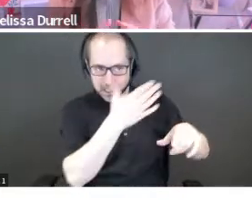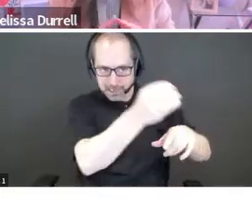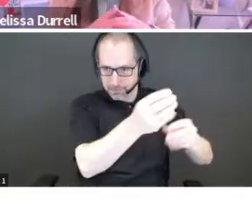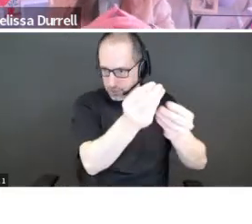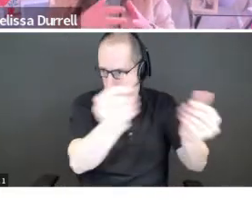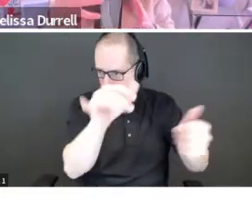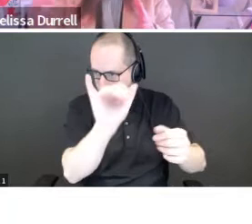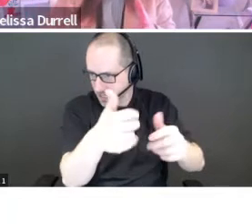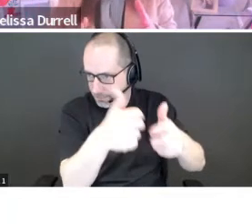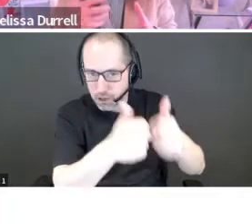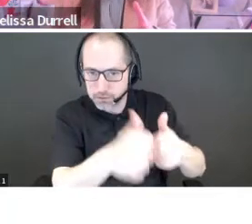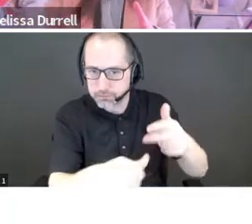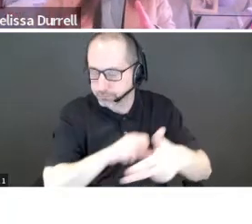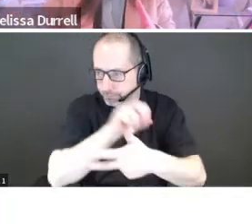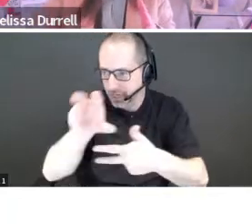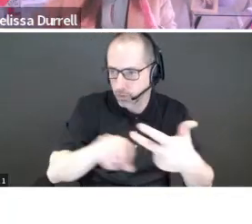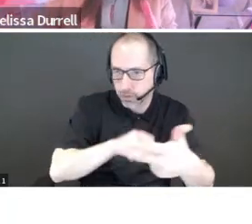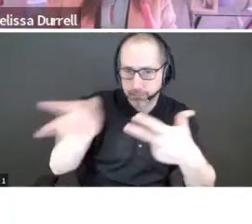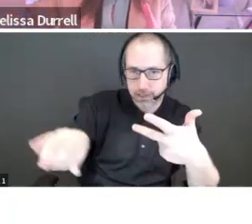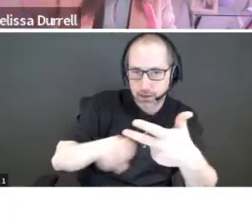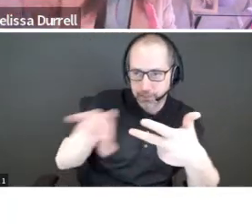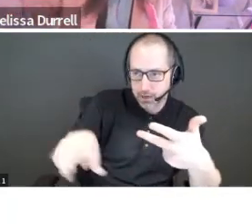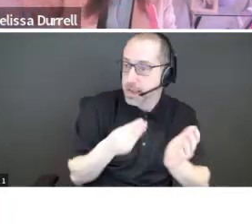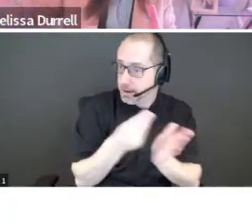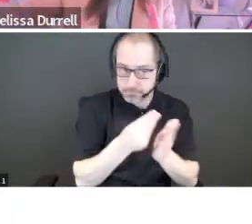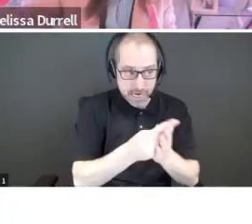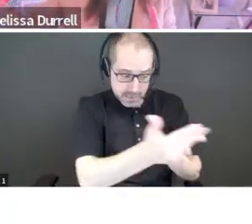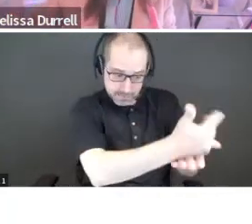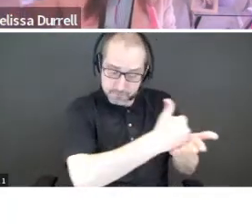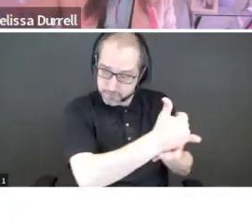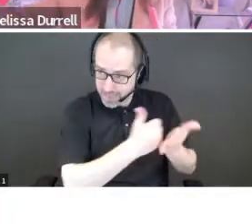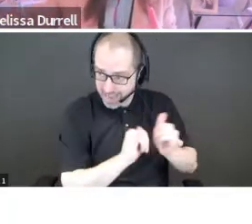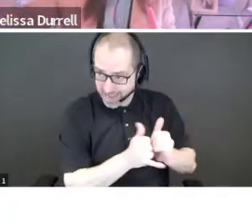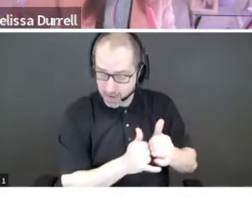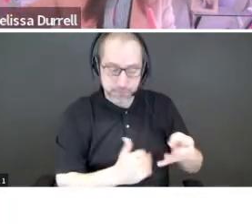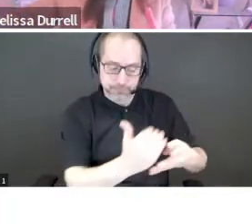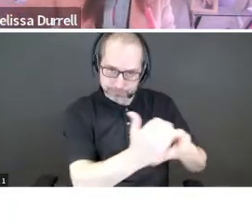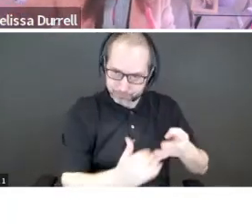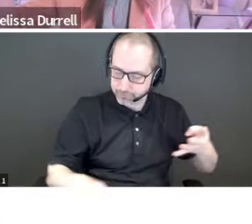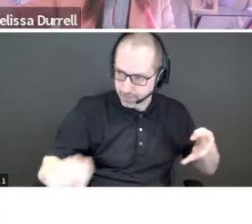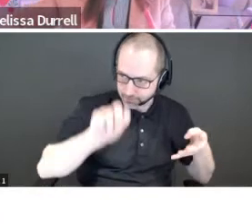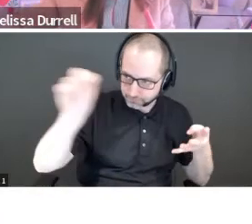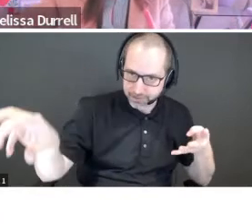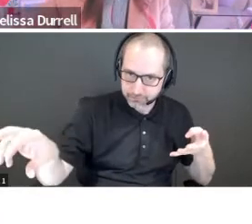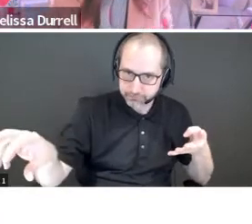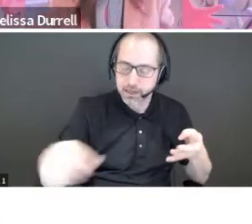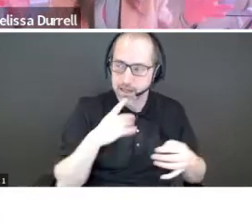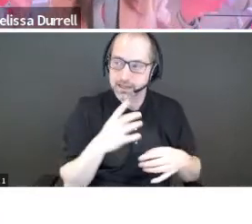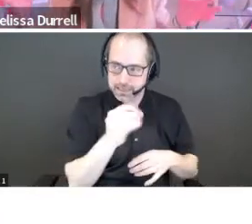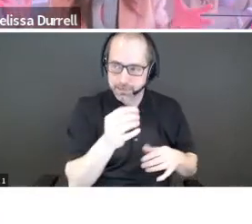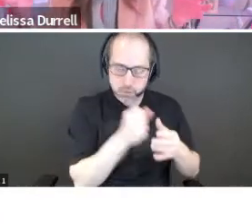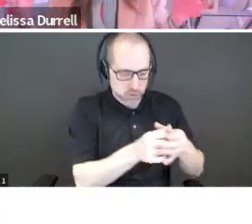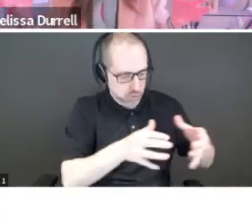that, and then how you're going to make money and what that financial situation looks like as your company grows and scales.